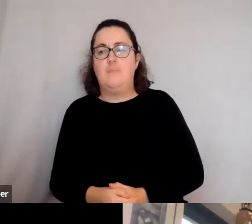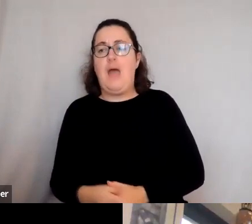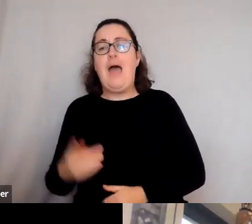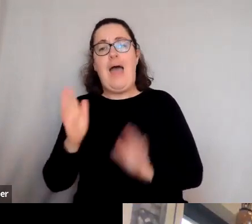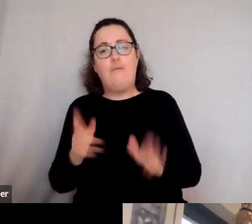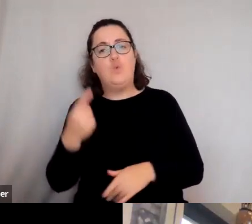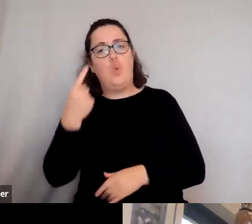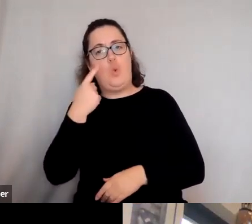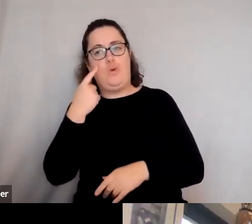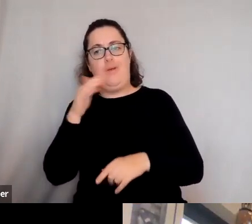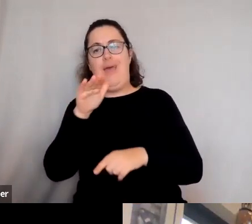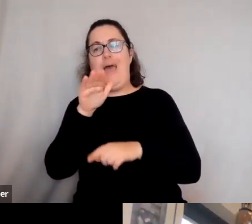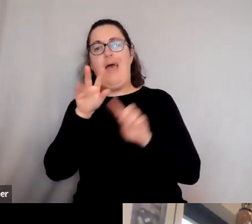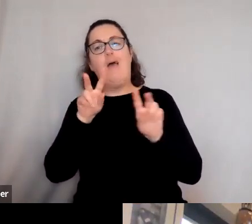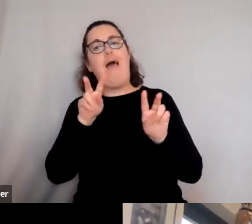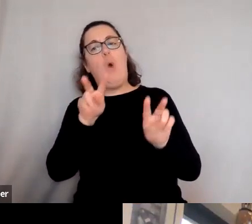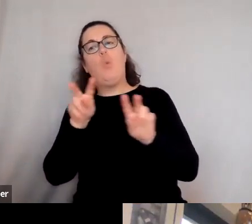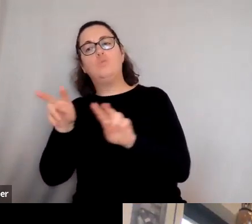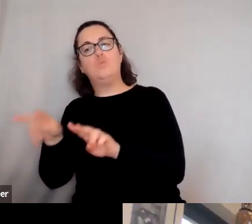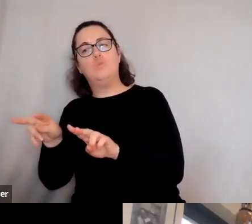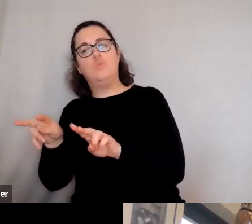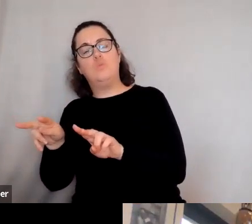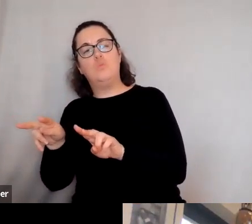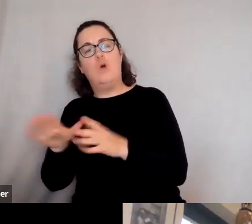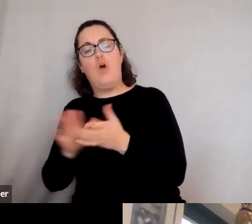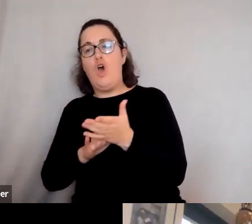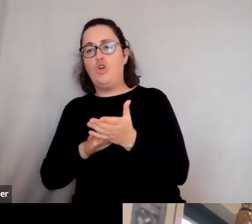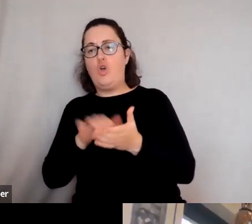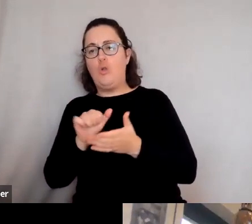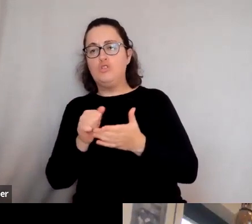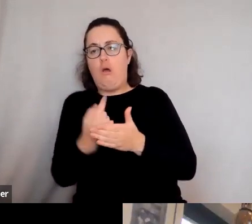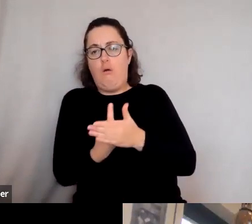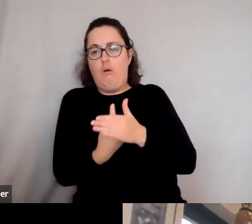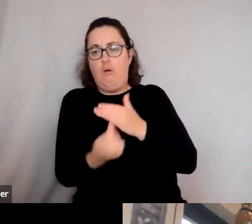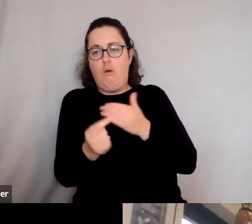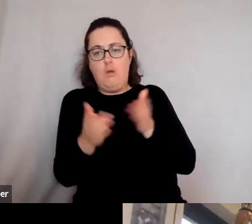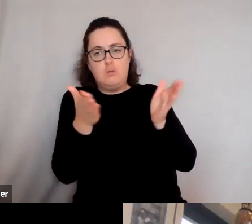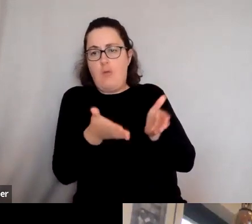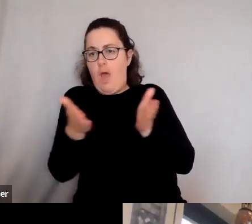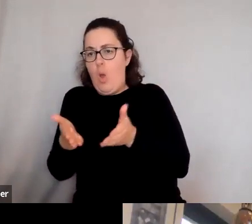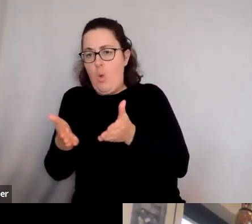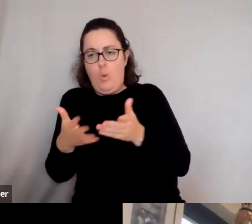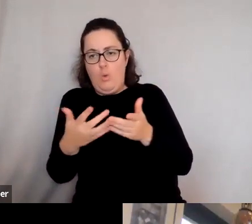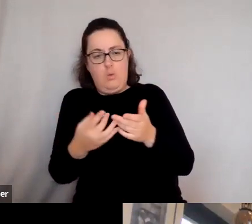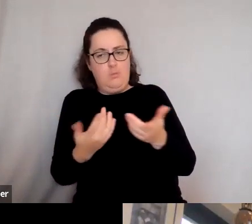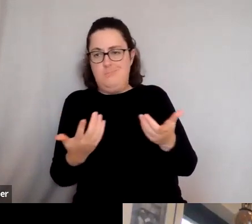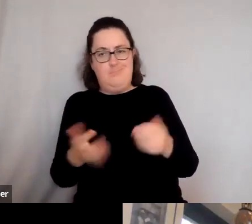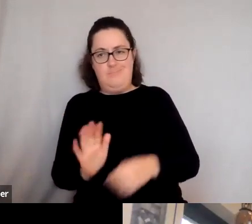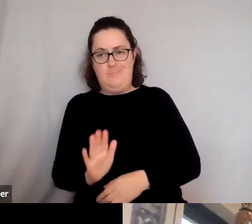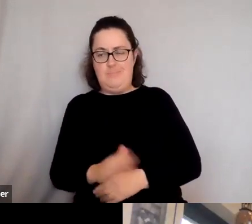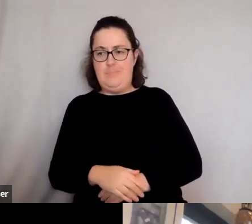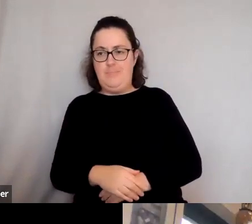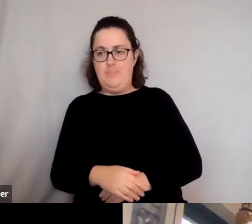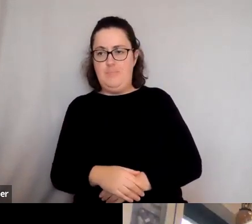and you have to say, you know, cultures don't exist in a vacuum. You know, it's, you know, just look at what somebody, for example, like